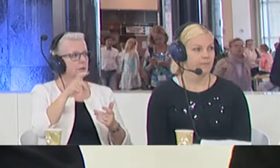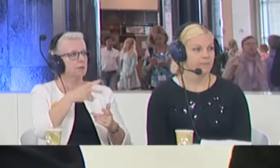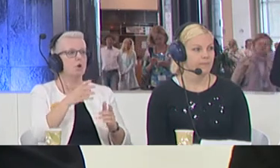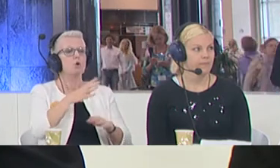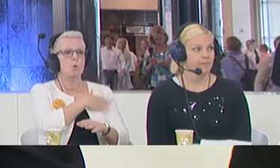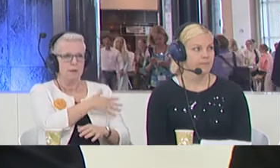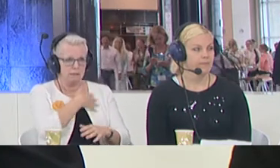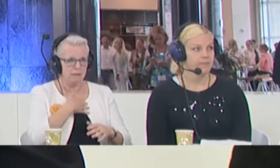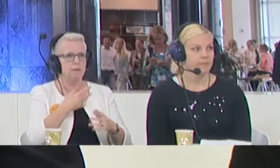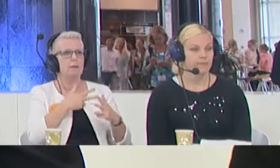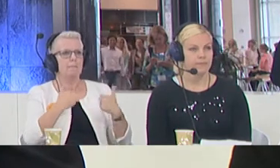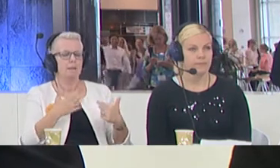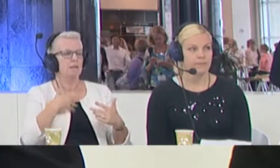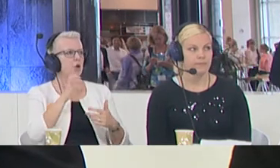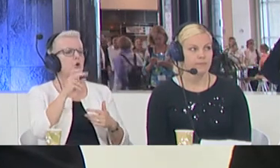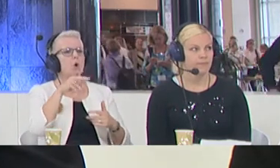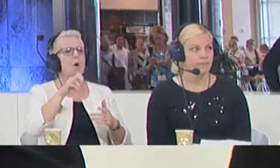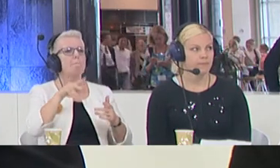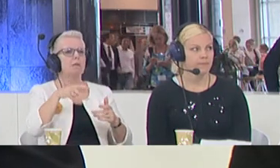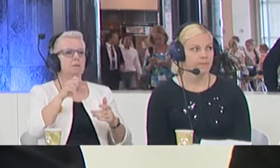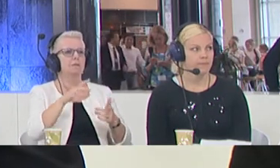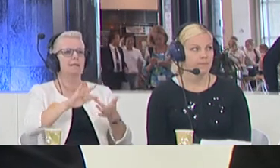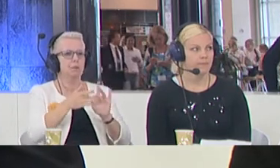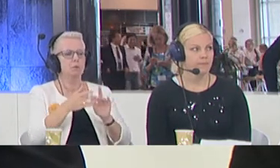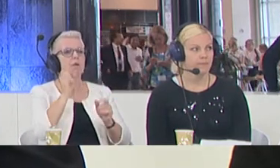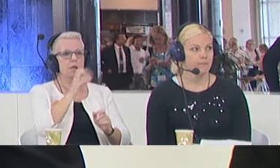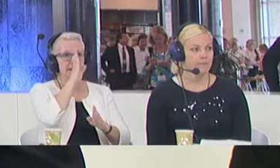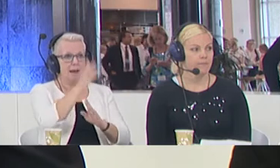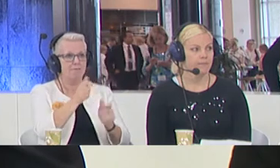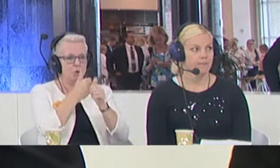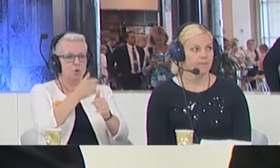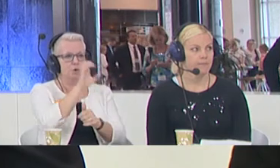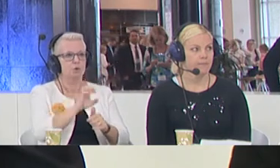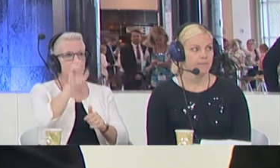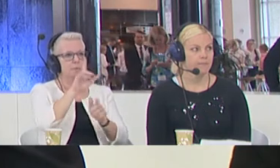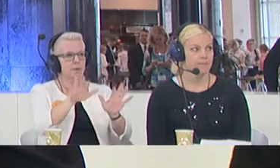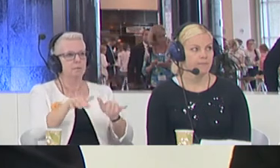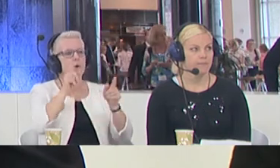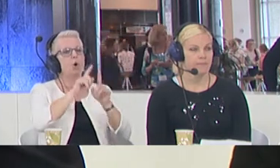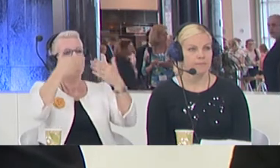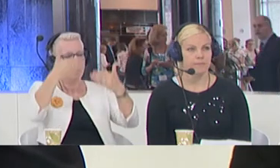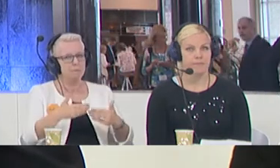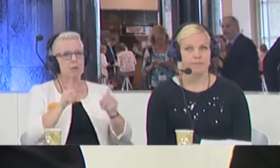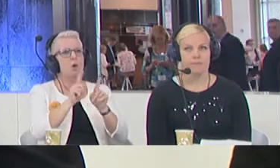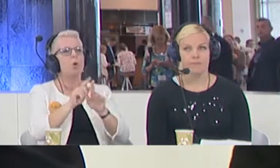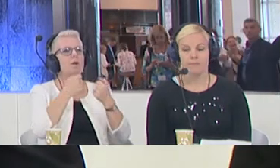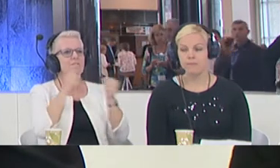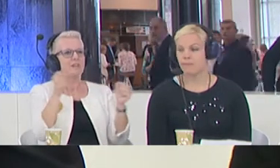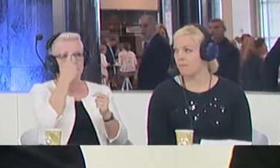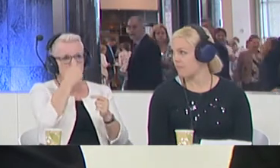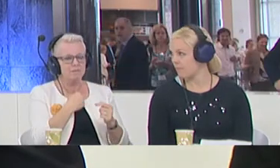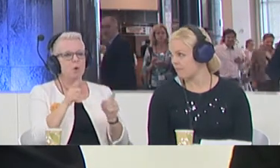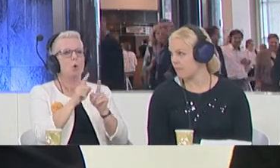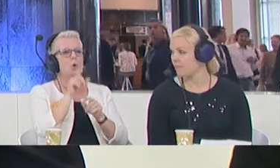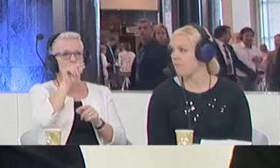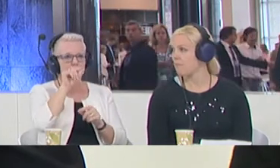Croatia, a member of the Euronet Plus network. The debate can be followed live from the European Parliament on our Euronet Plus Insight website, on our Facebook profile, as well as on Twitter